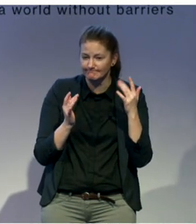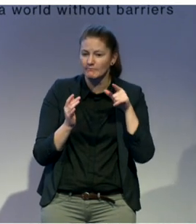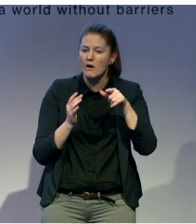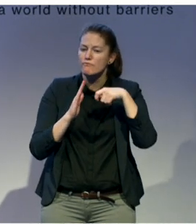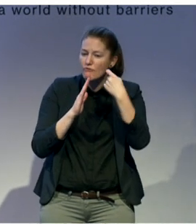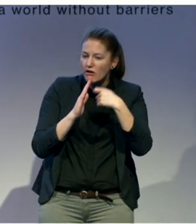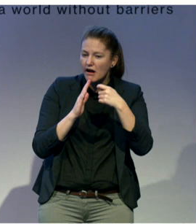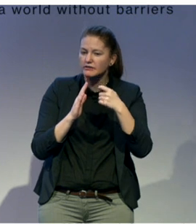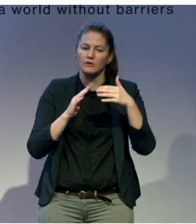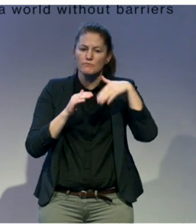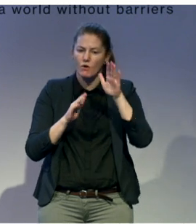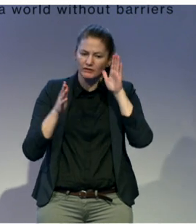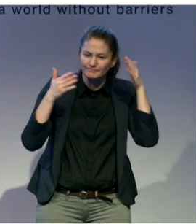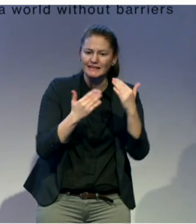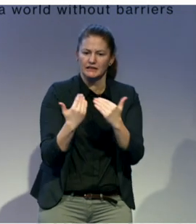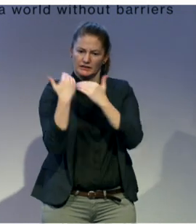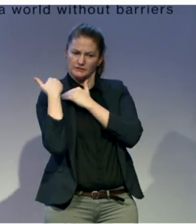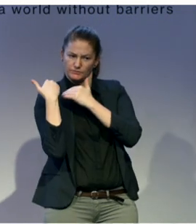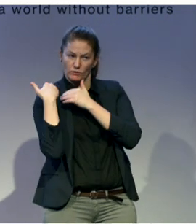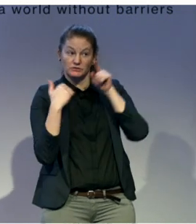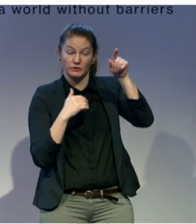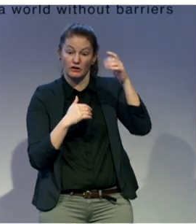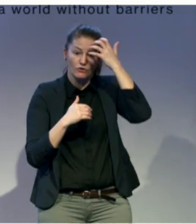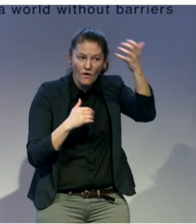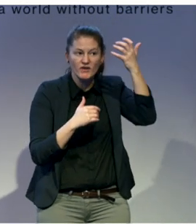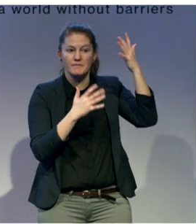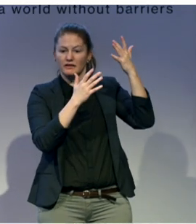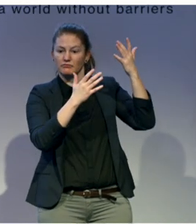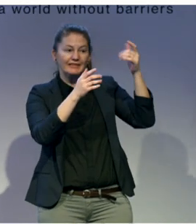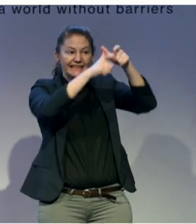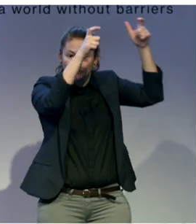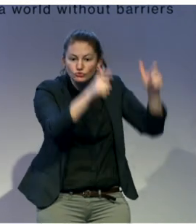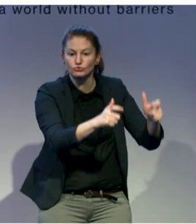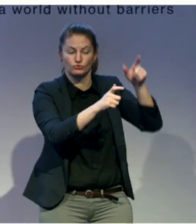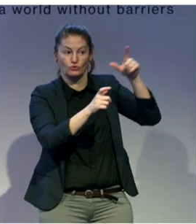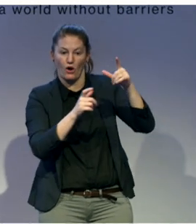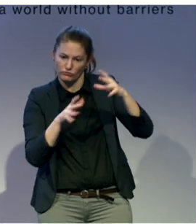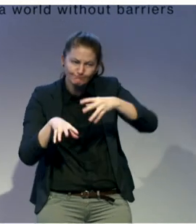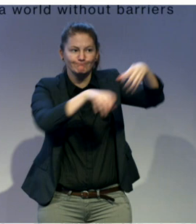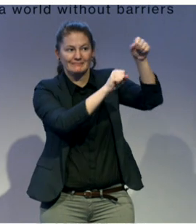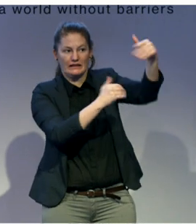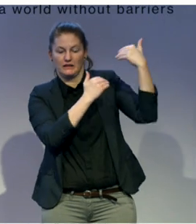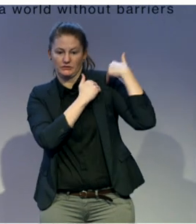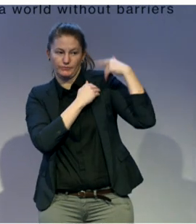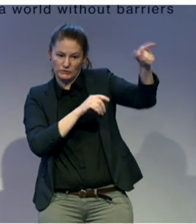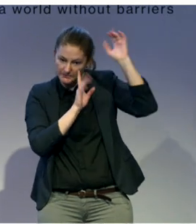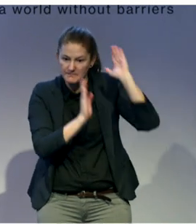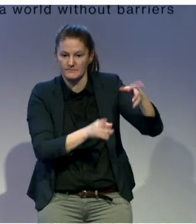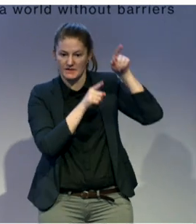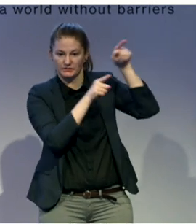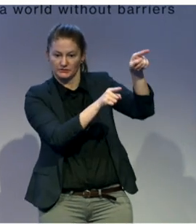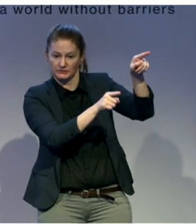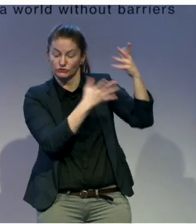The essence of the project is transforming political context of the country, addressing constitutional